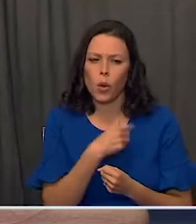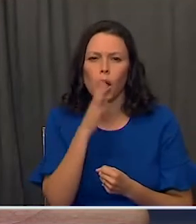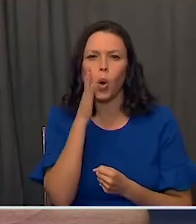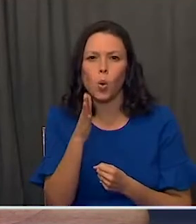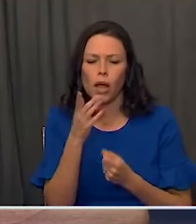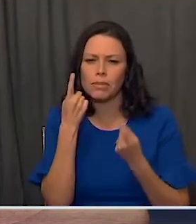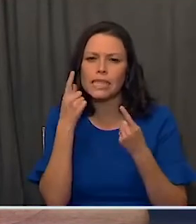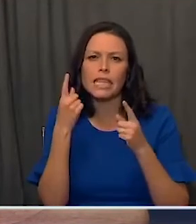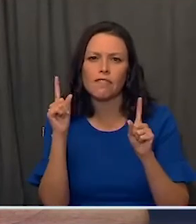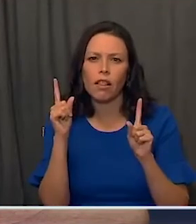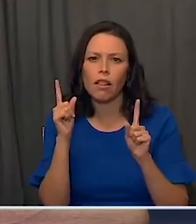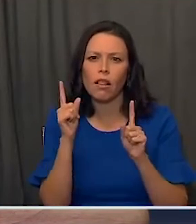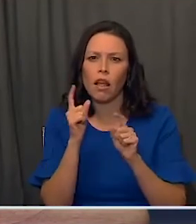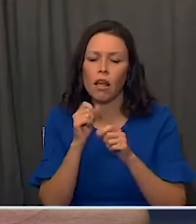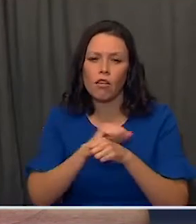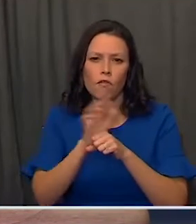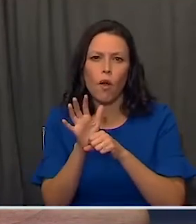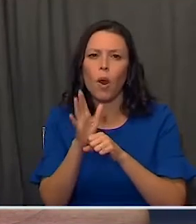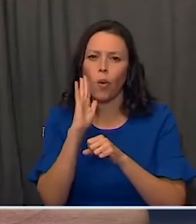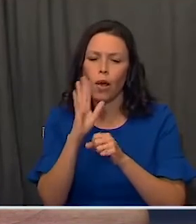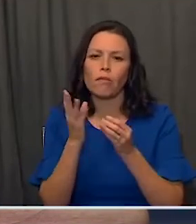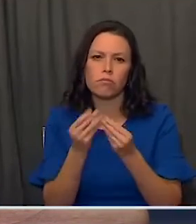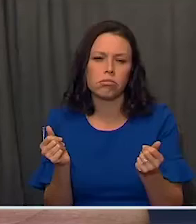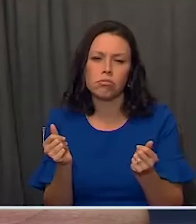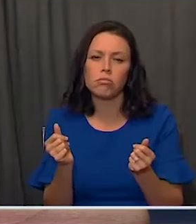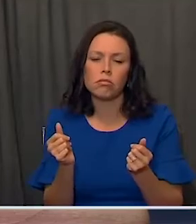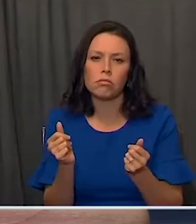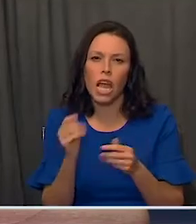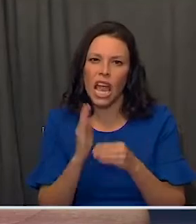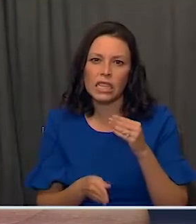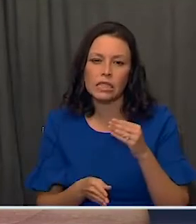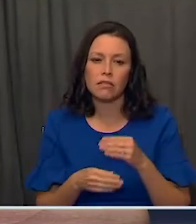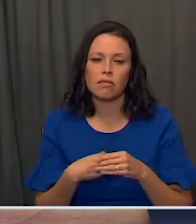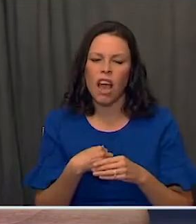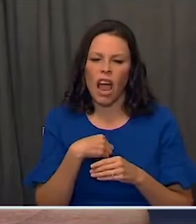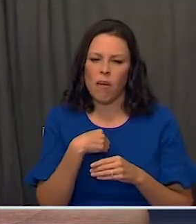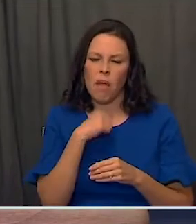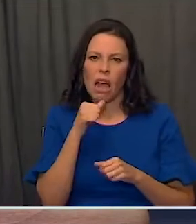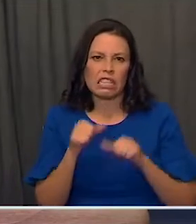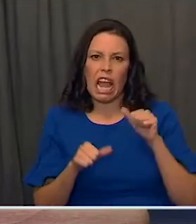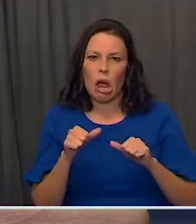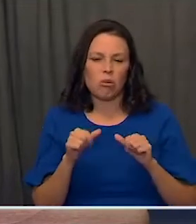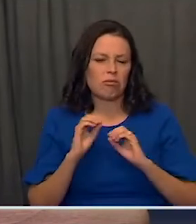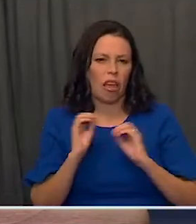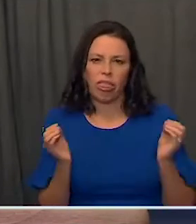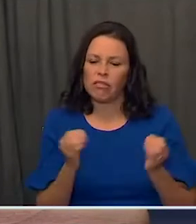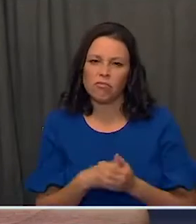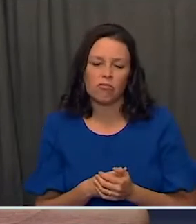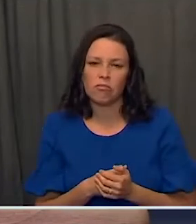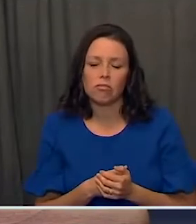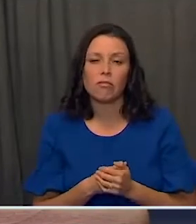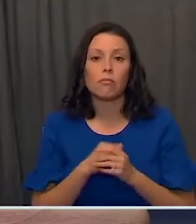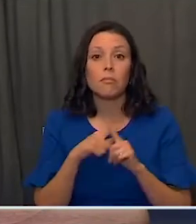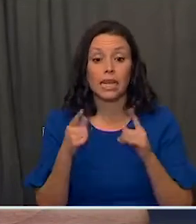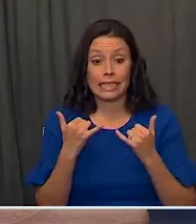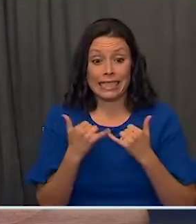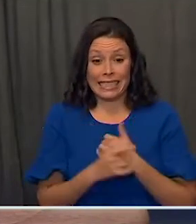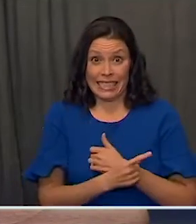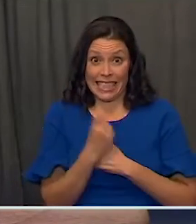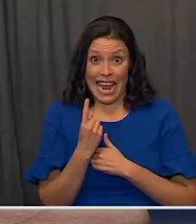successful and bring this pandemic to an end. I don't have any doubt in that. But today,